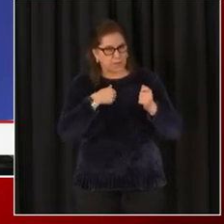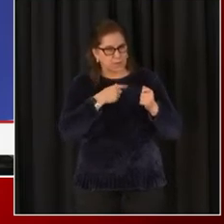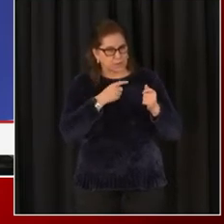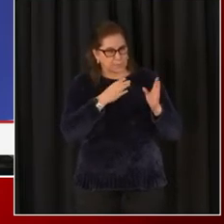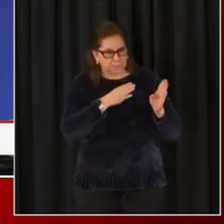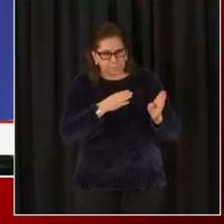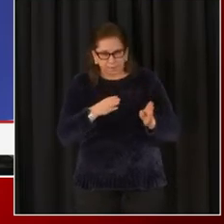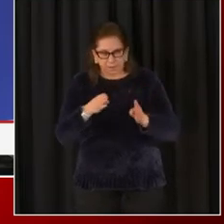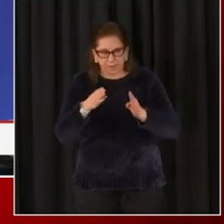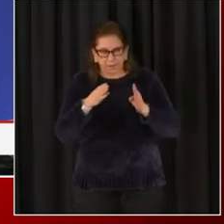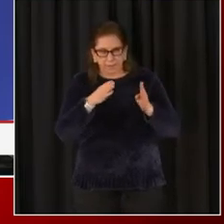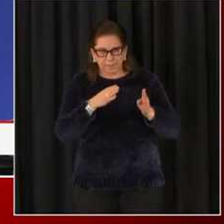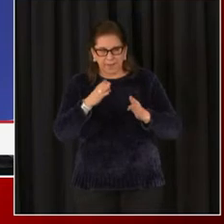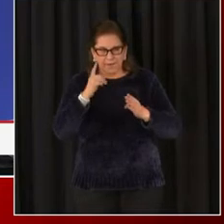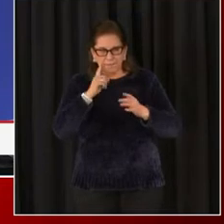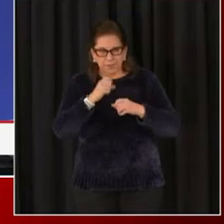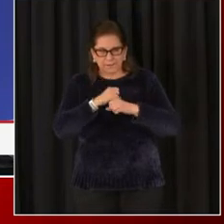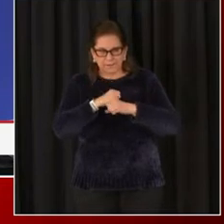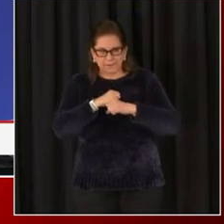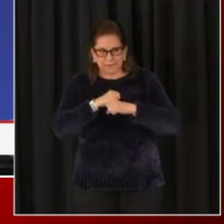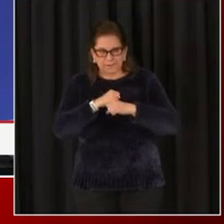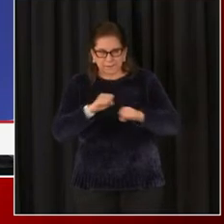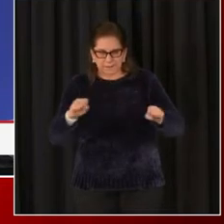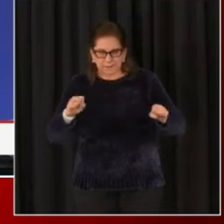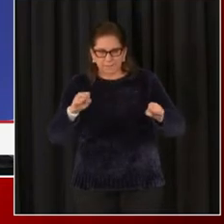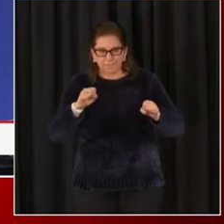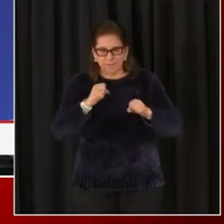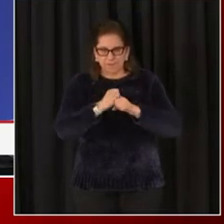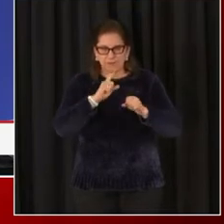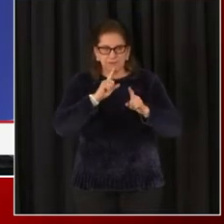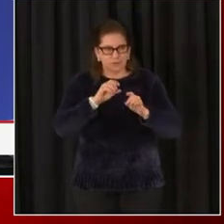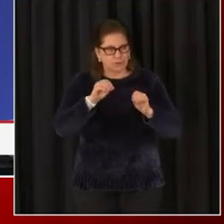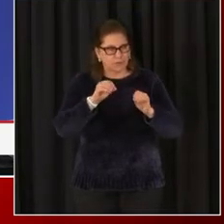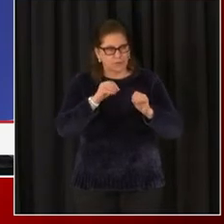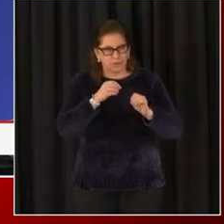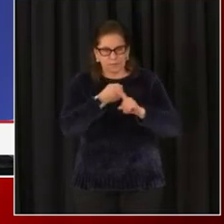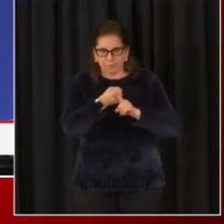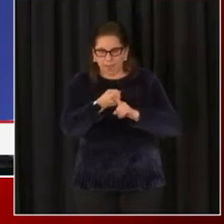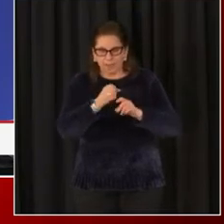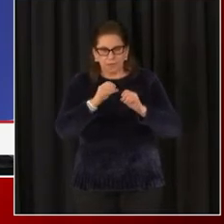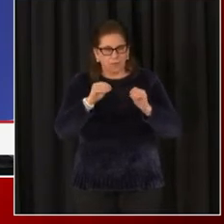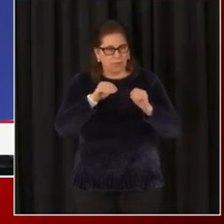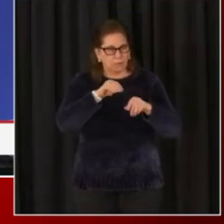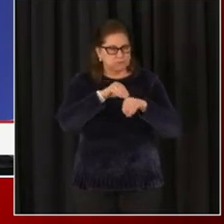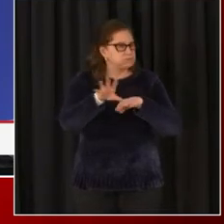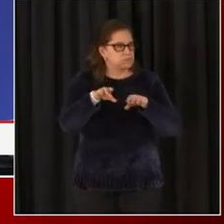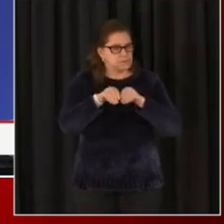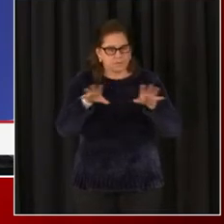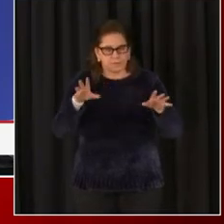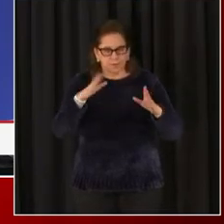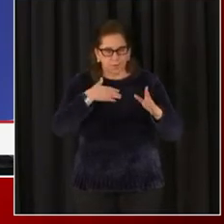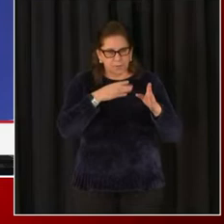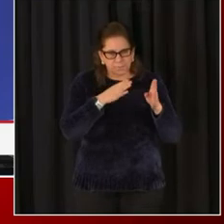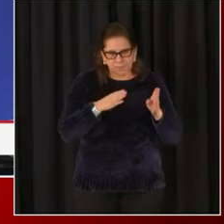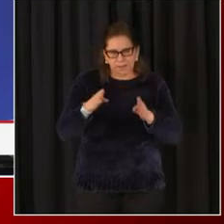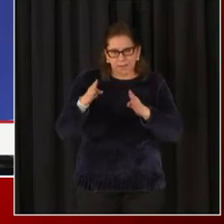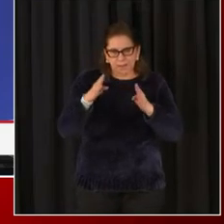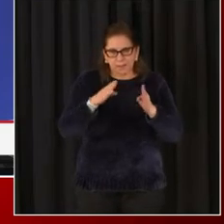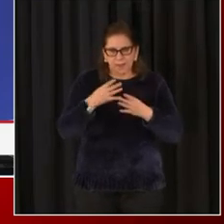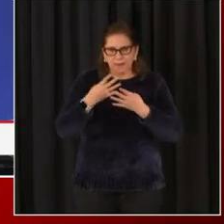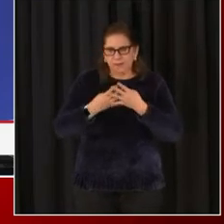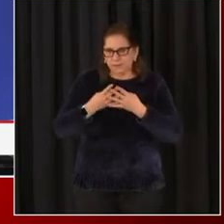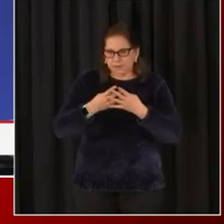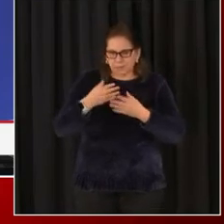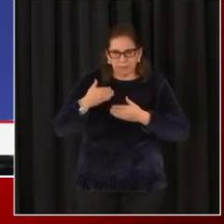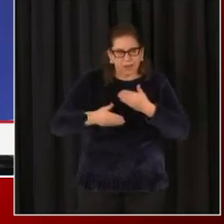planned event. Uh, the public health advisors for the event did an extraordinary and a remarkable job in terms of our screening